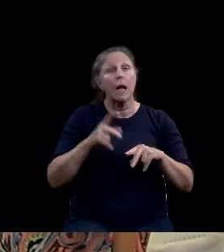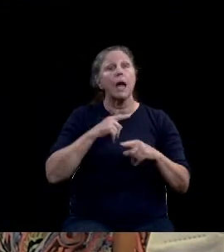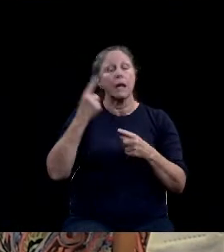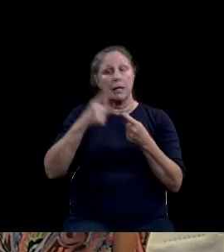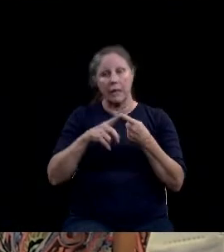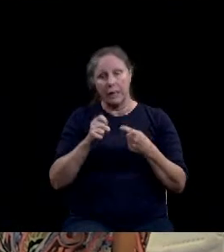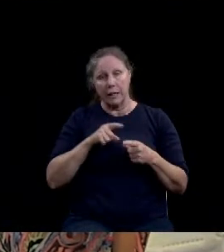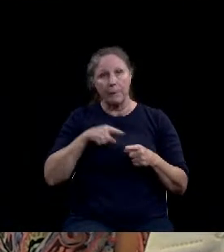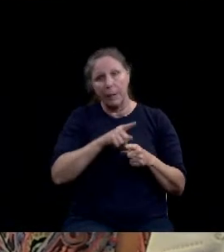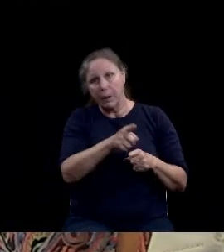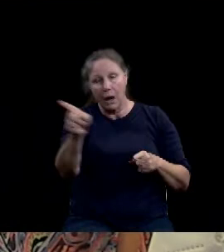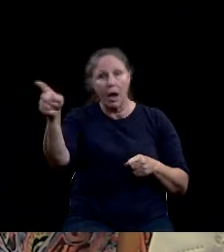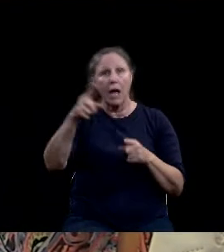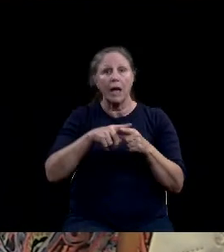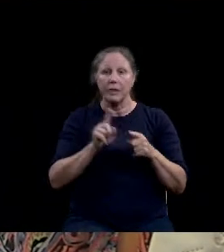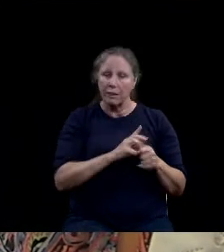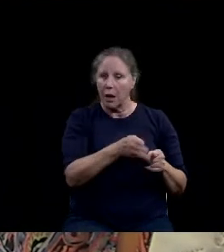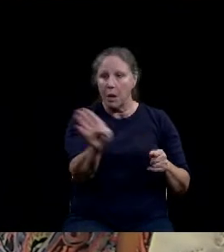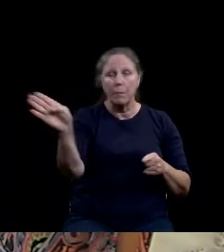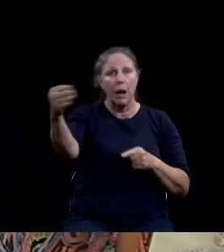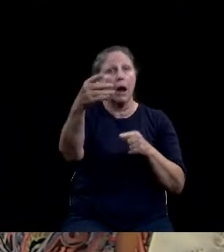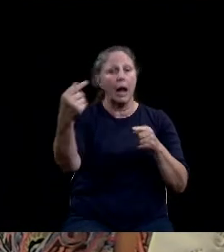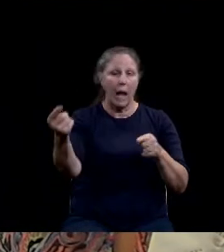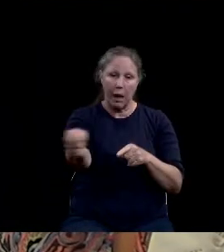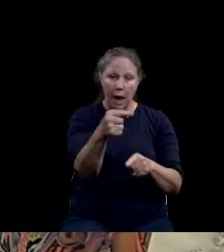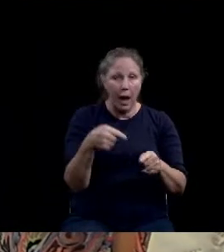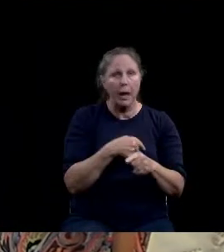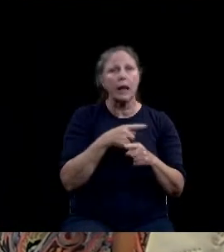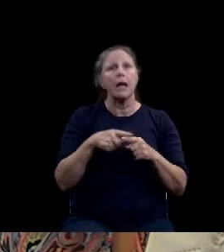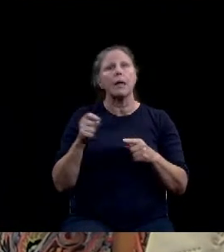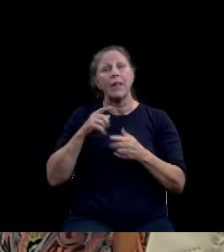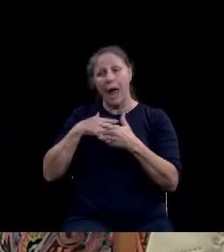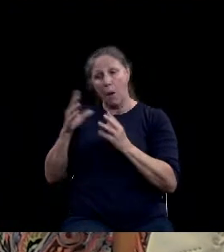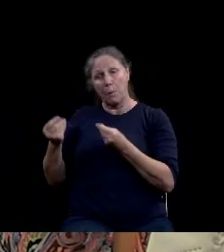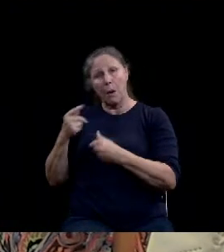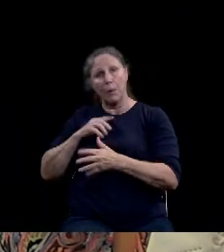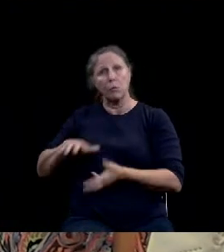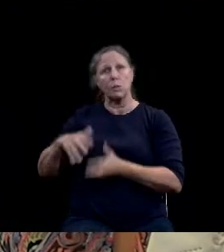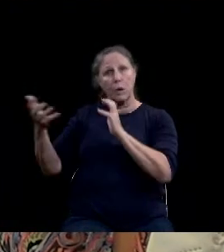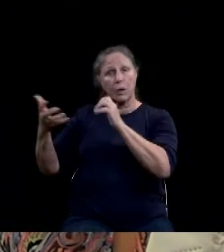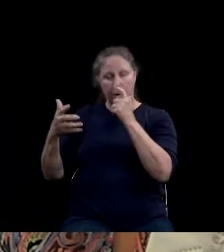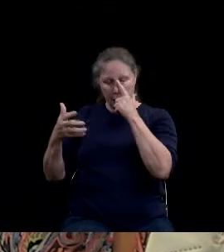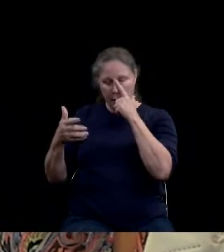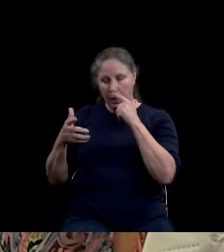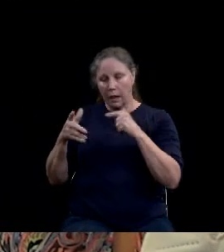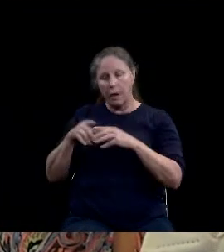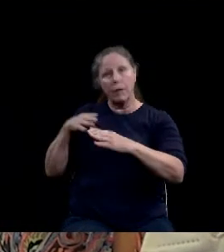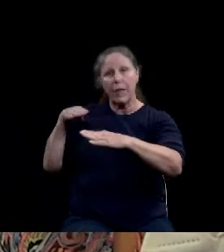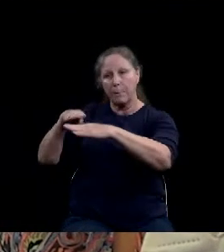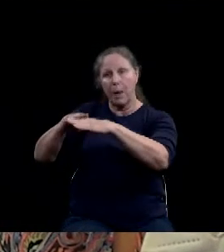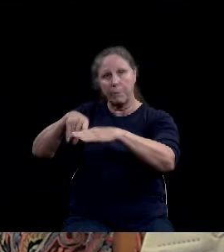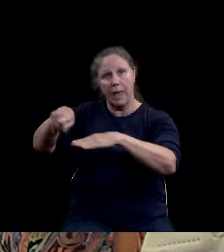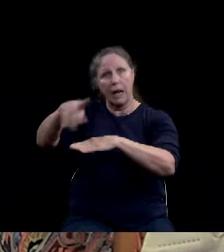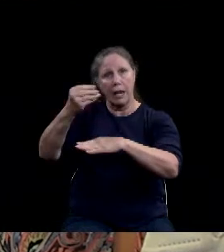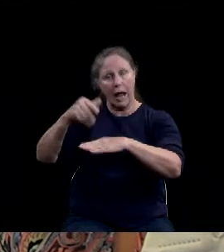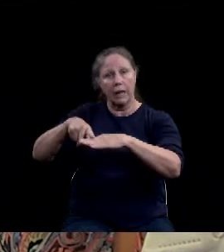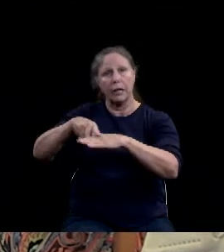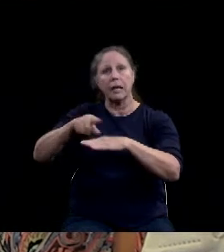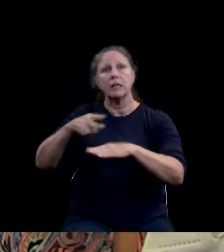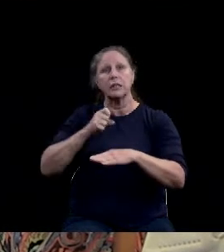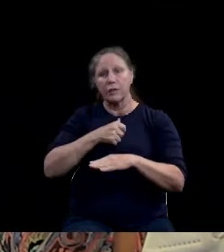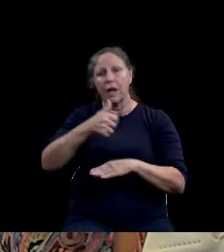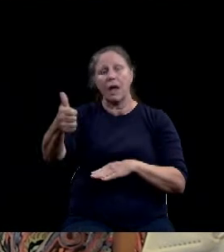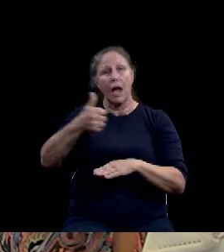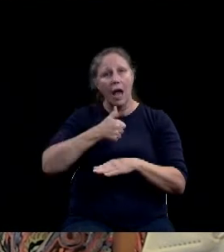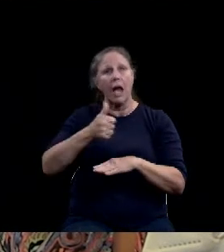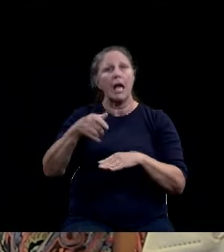abrupting properties, abutting properties, especially commercial properties that make ingress and egress as safe as possible to the traveling public and to